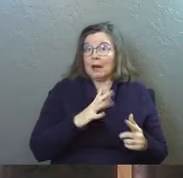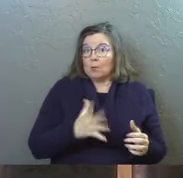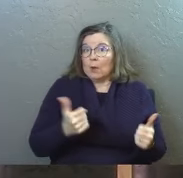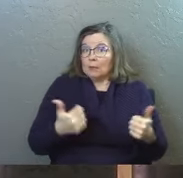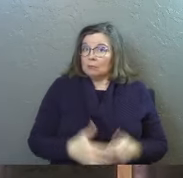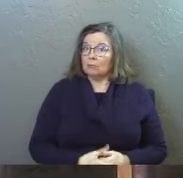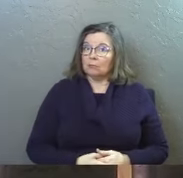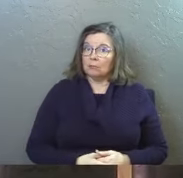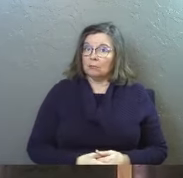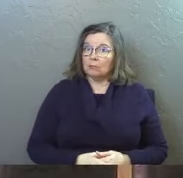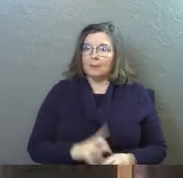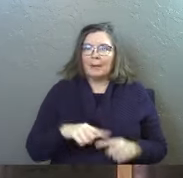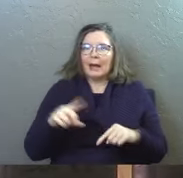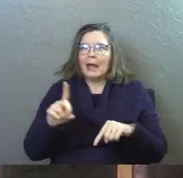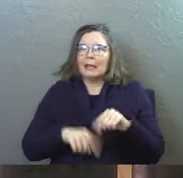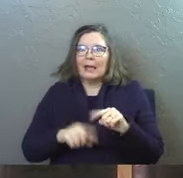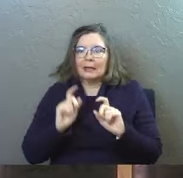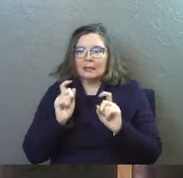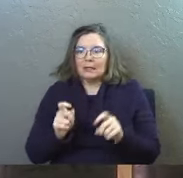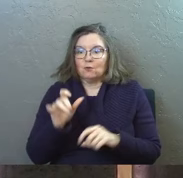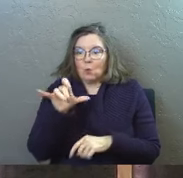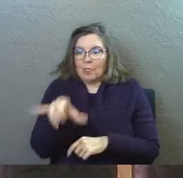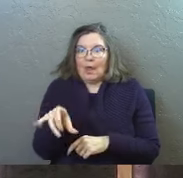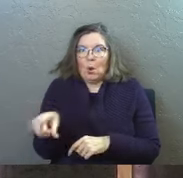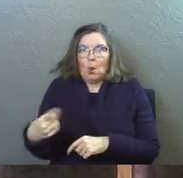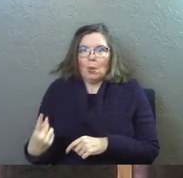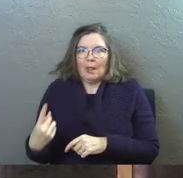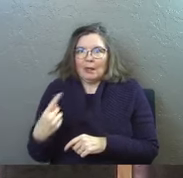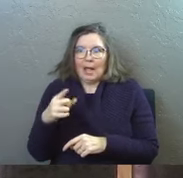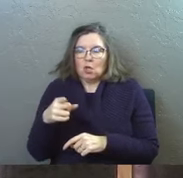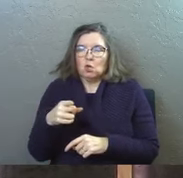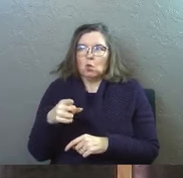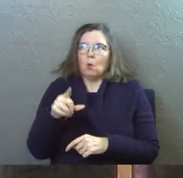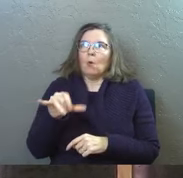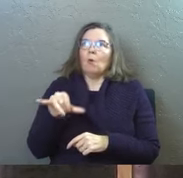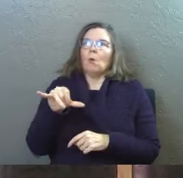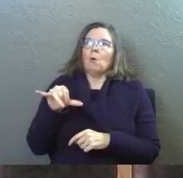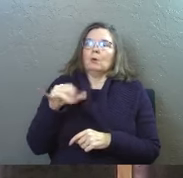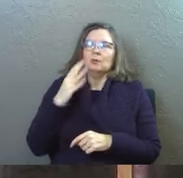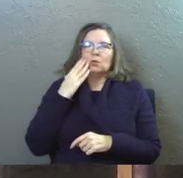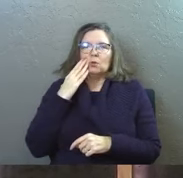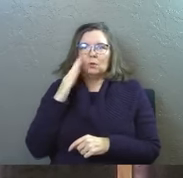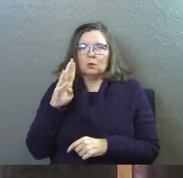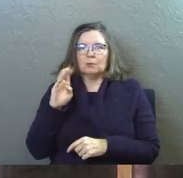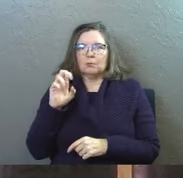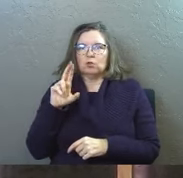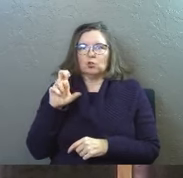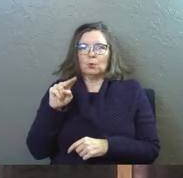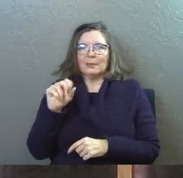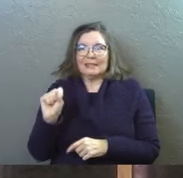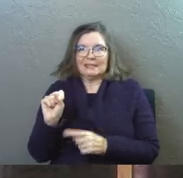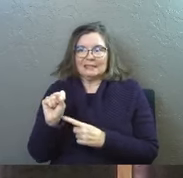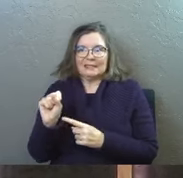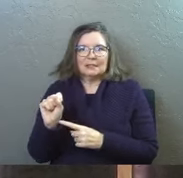okay right but I can't just give you that and you guys be Bereans and some of you guys know what that means we're going to